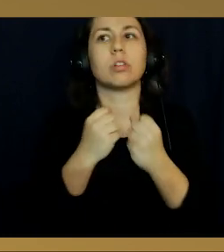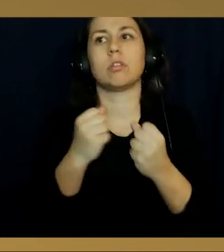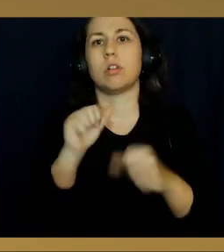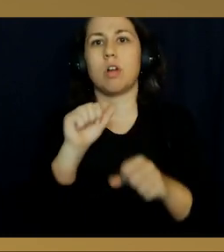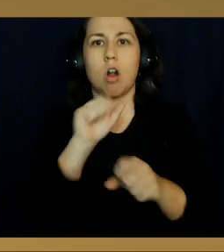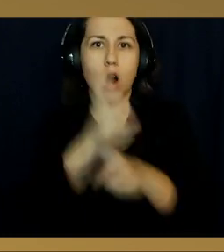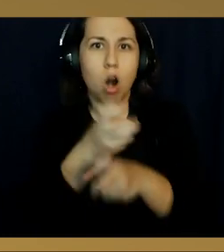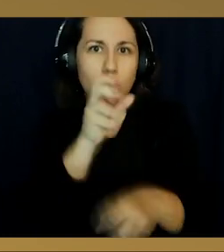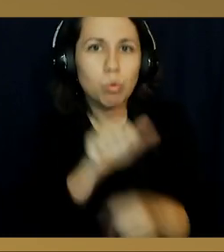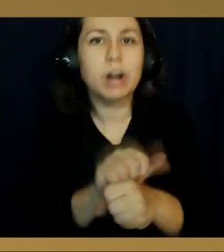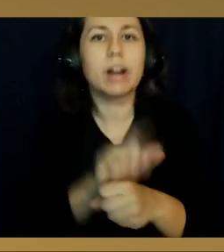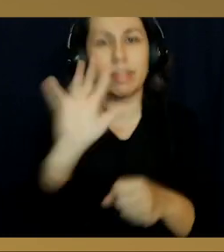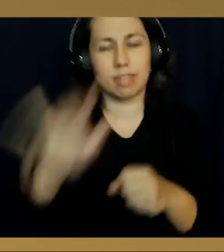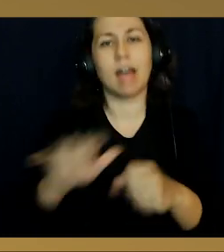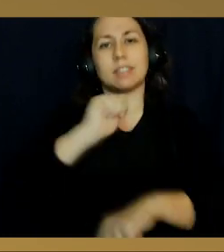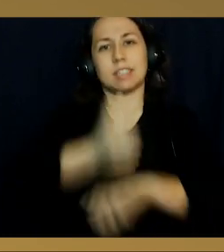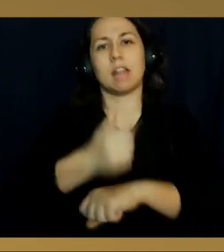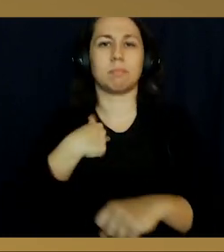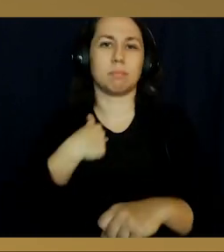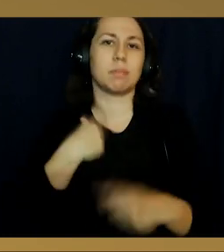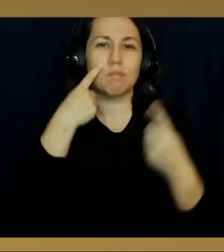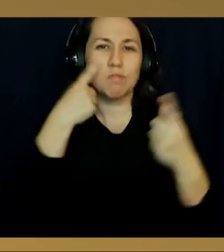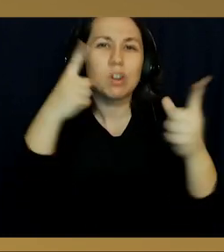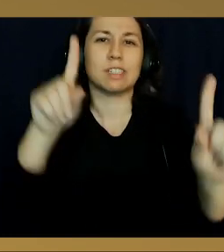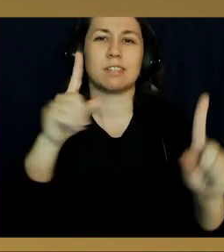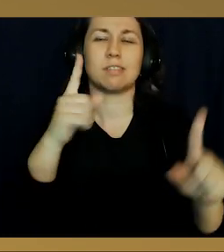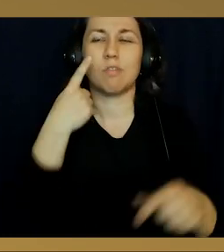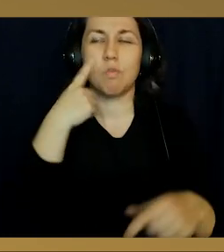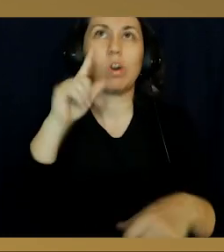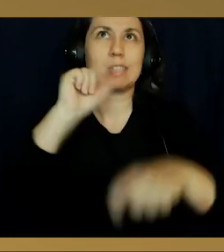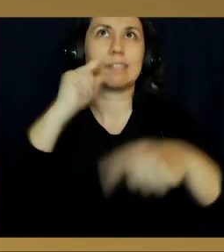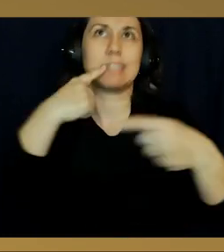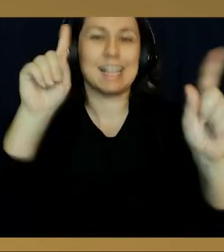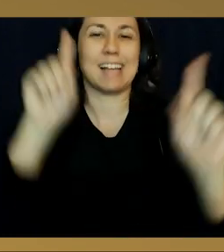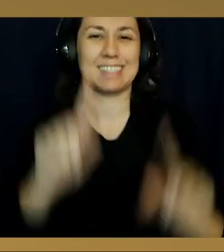of perseverance and dedication in me, which forms the foundation of my success. coins the lessons meet house, the